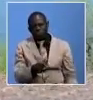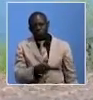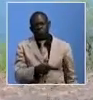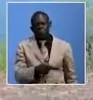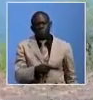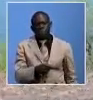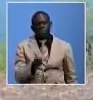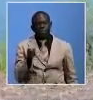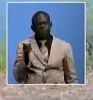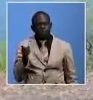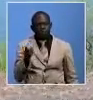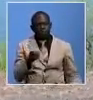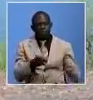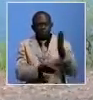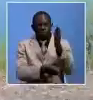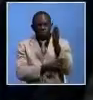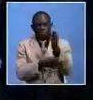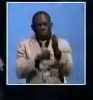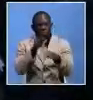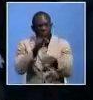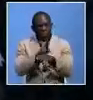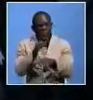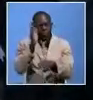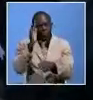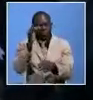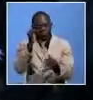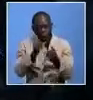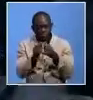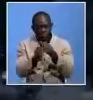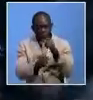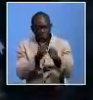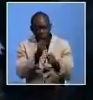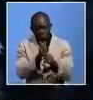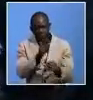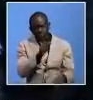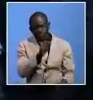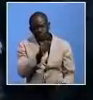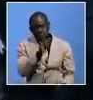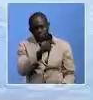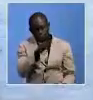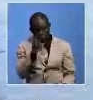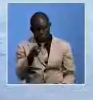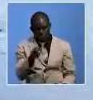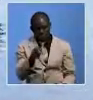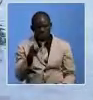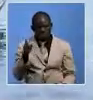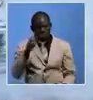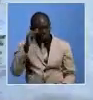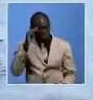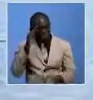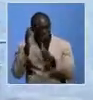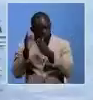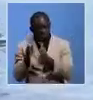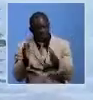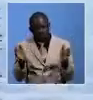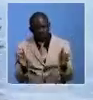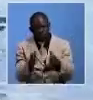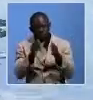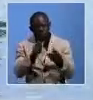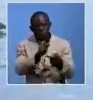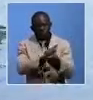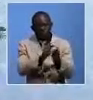is said to be completed by 2022 and Mr. Nzovo has since called for consolidated partnerships to achieve positive results.